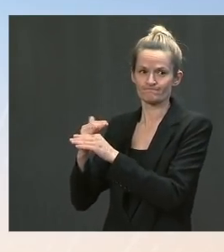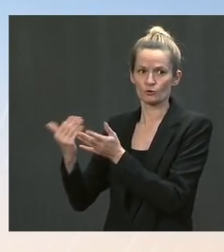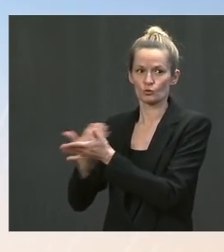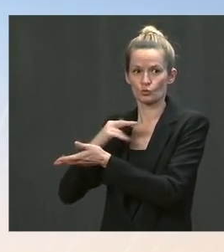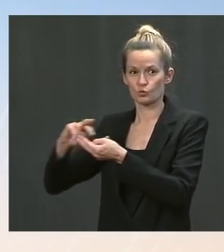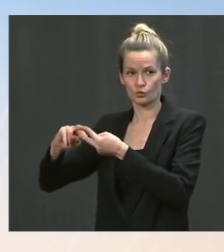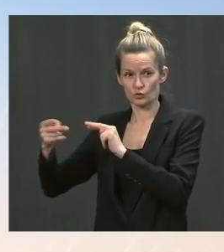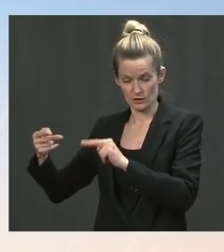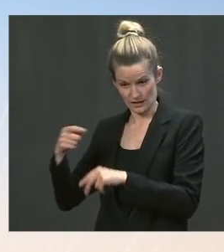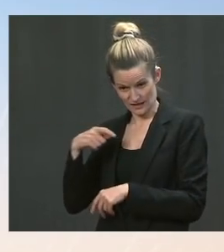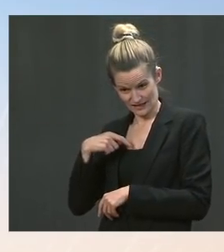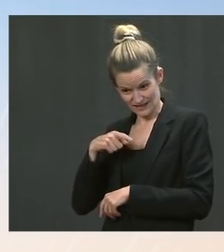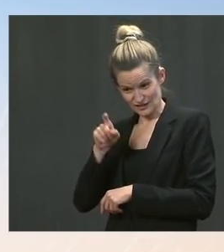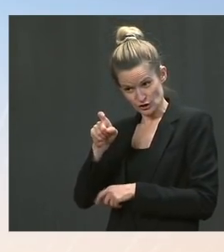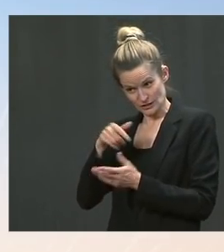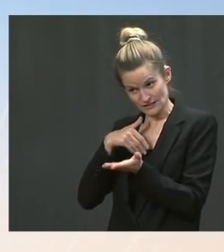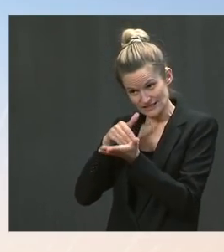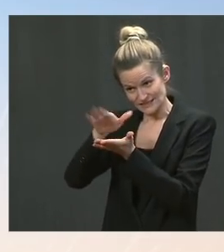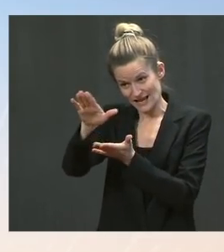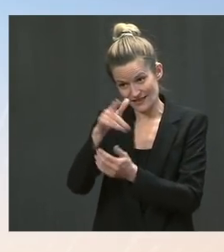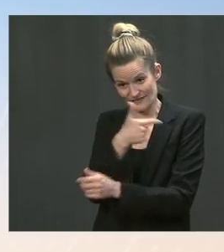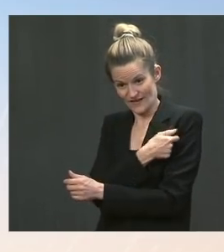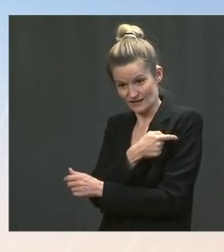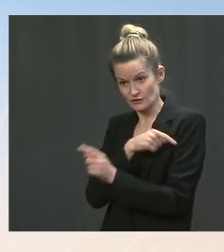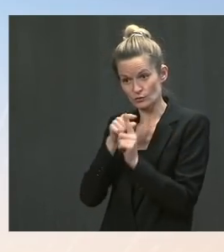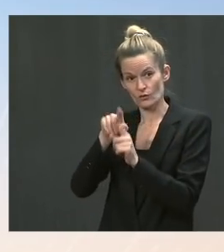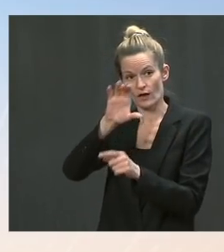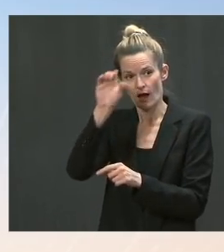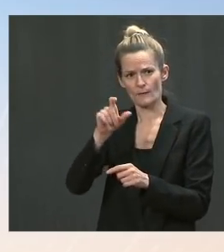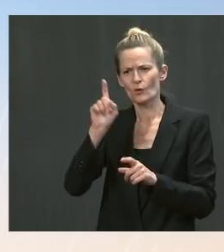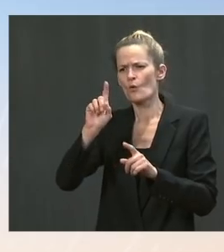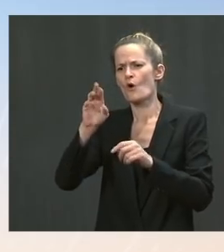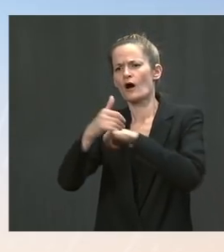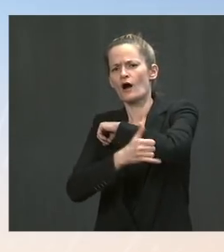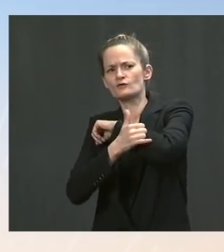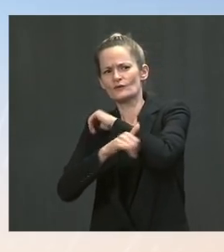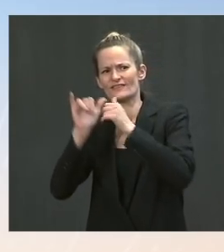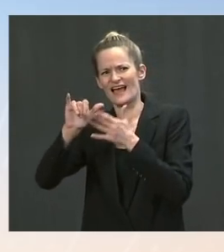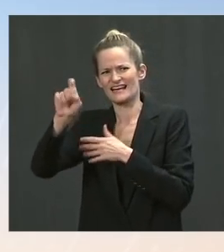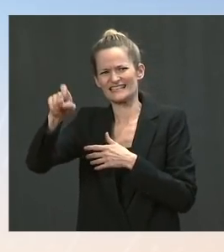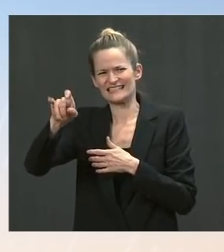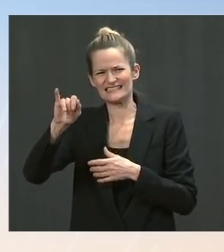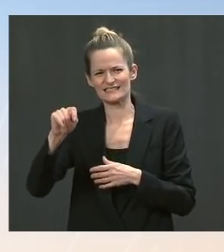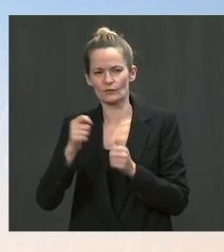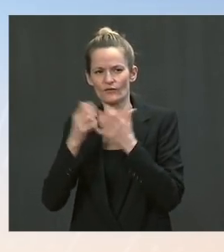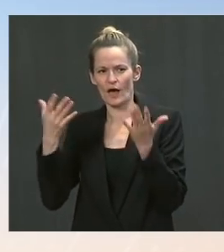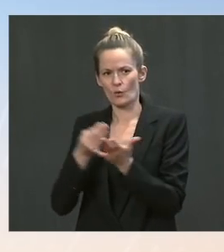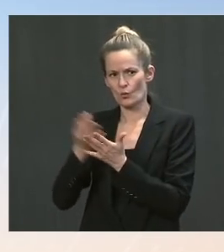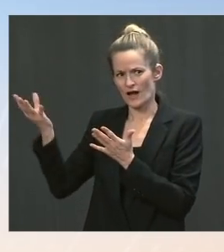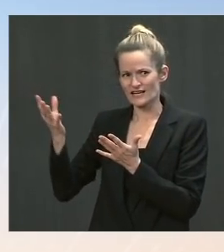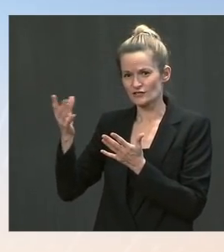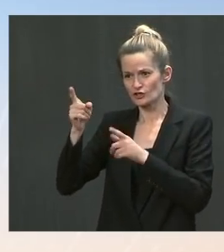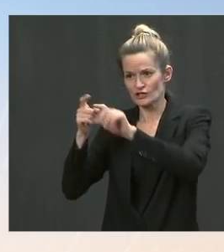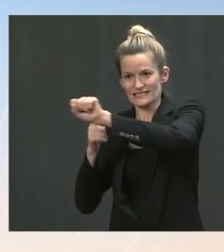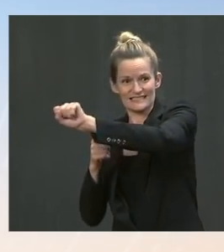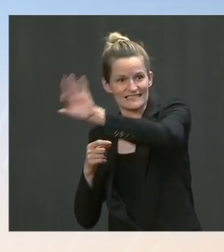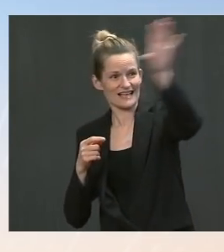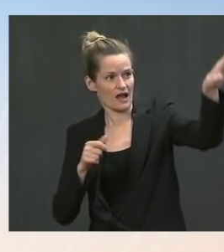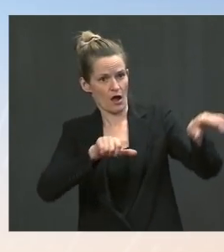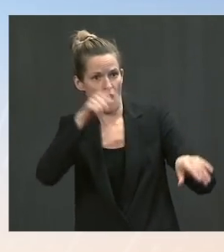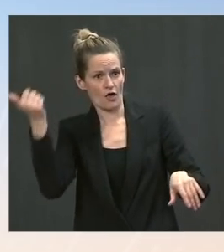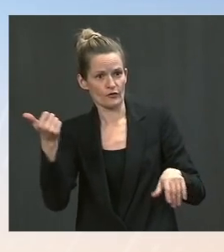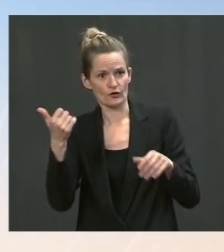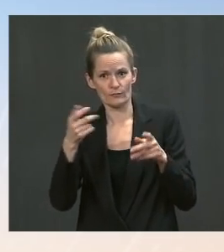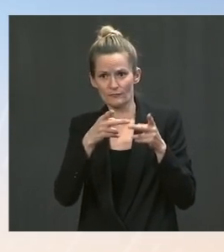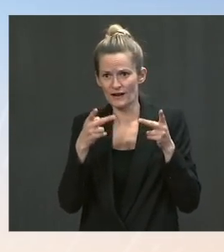including, like, the 2.5 percent of the wasted doses that you just mentioned? Ms. Well, I'd certainly send you to the FDA, but I don't think they look at things through that